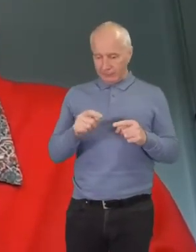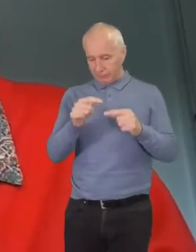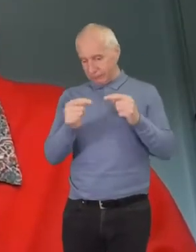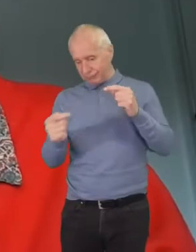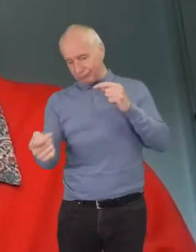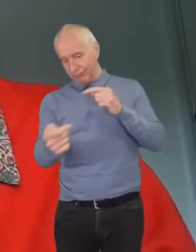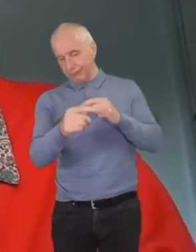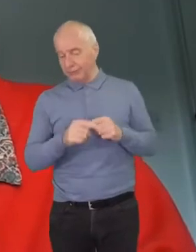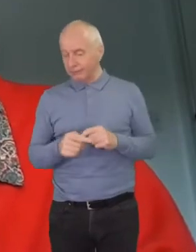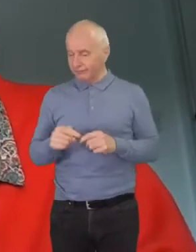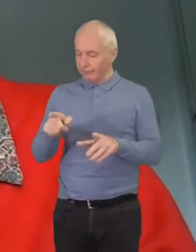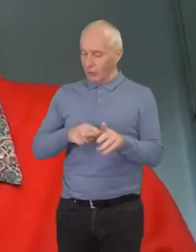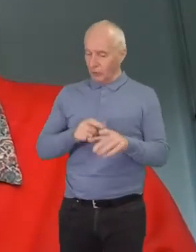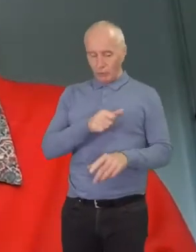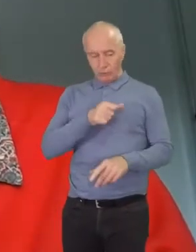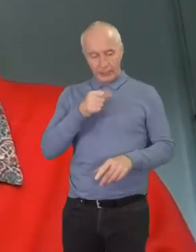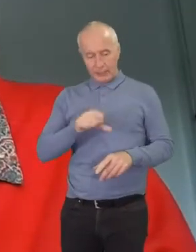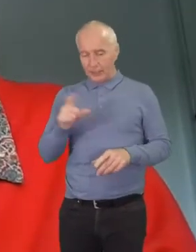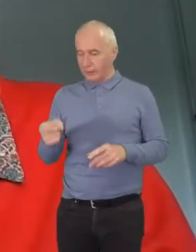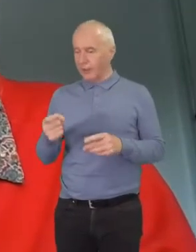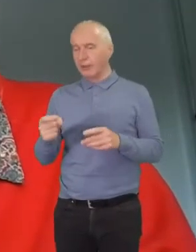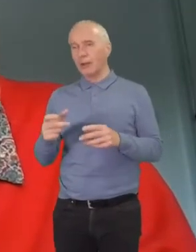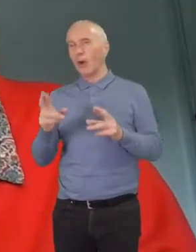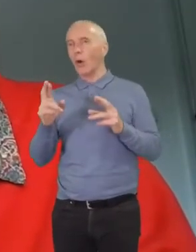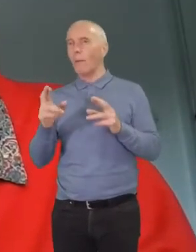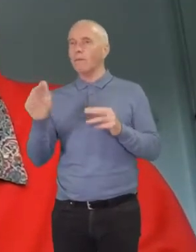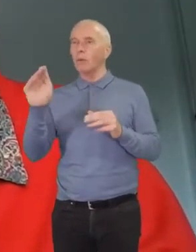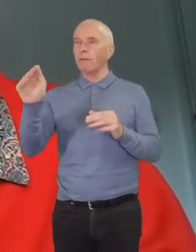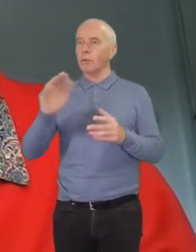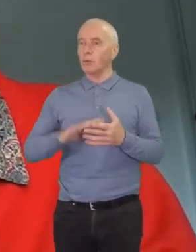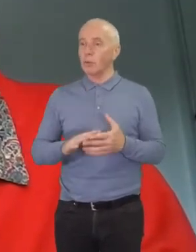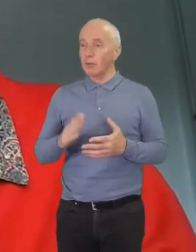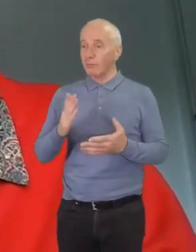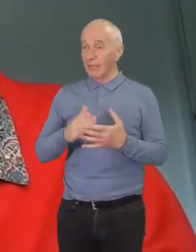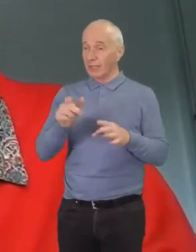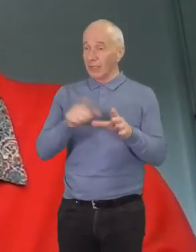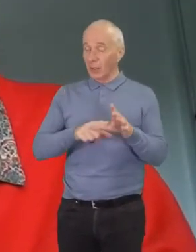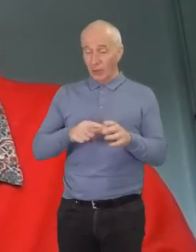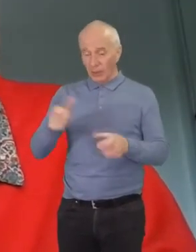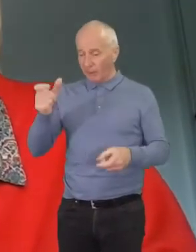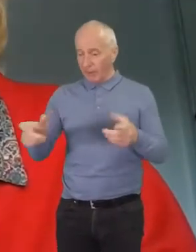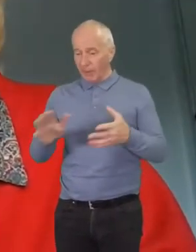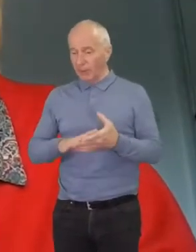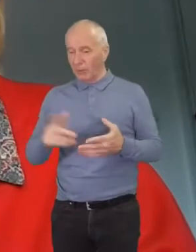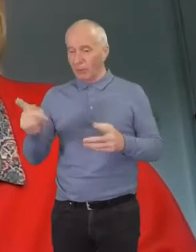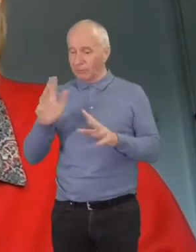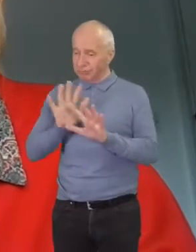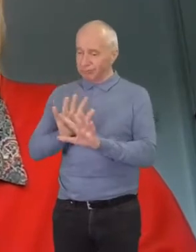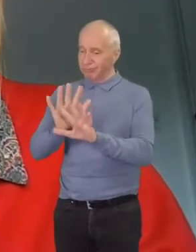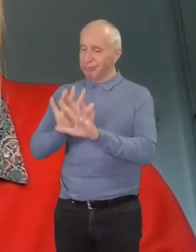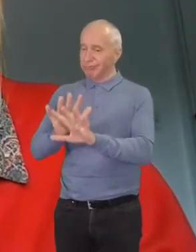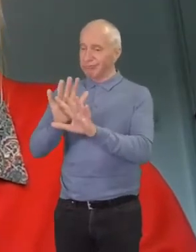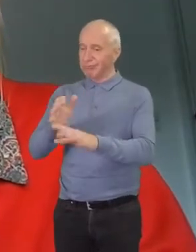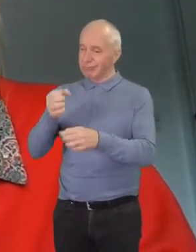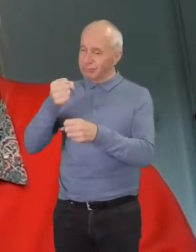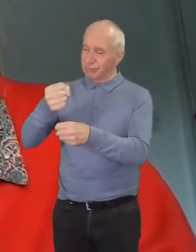future and a belief that a better world is possible. Young people wouldn't be taking to the streets in massive numbers if we'd given up. We take to the